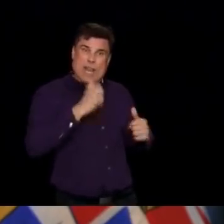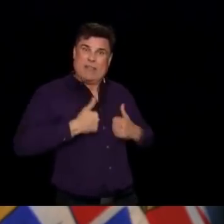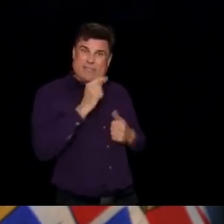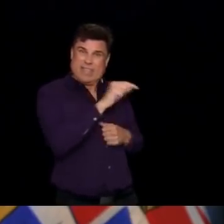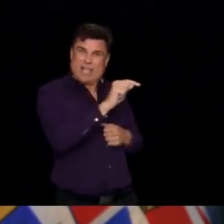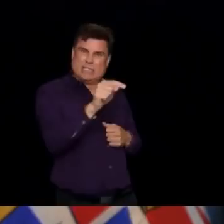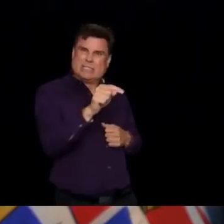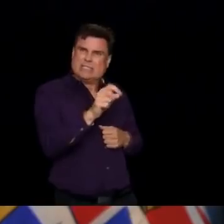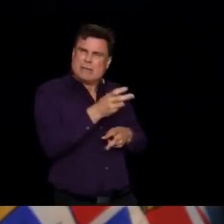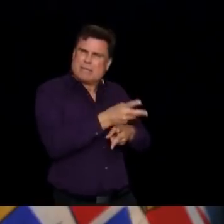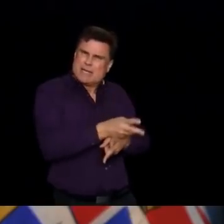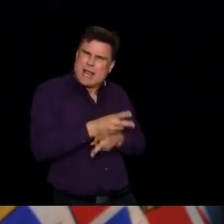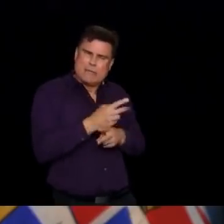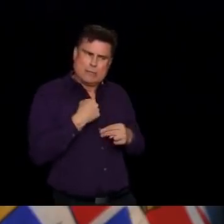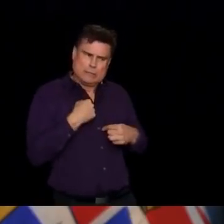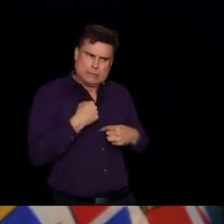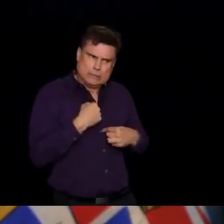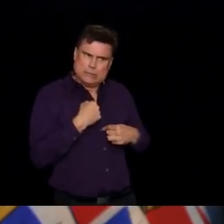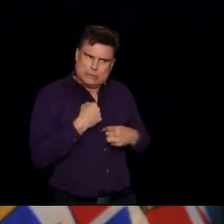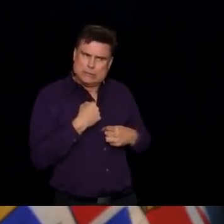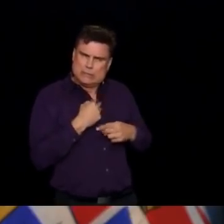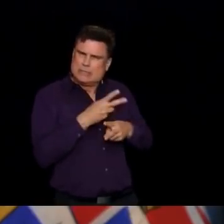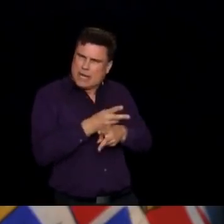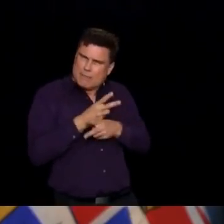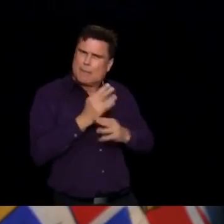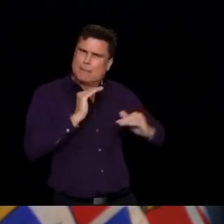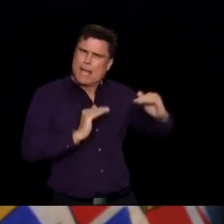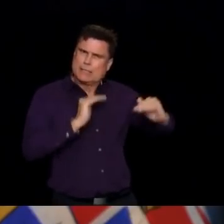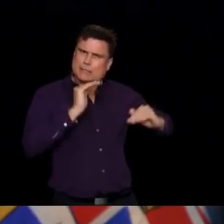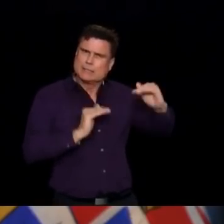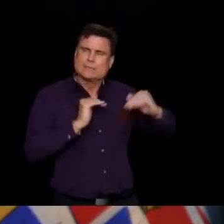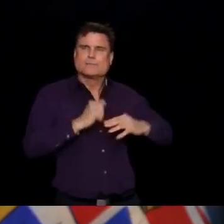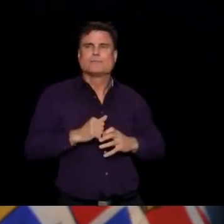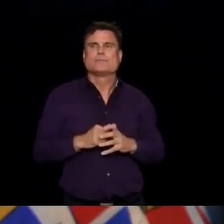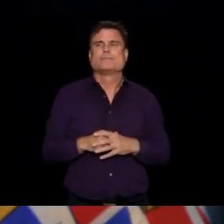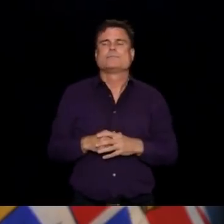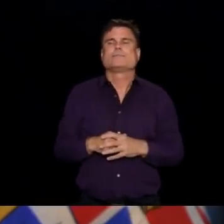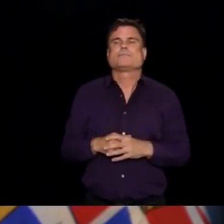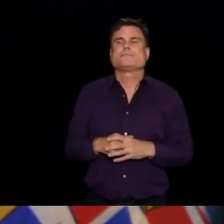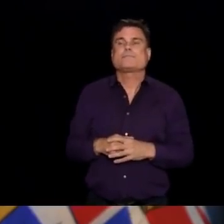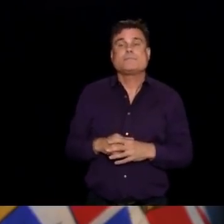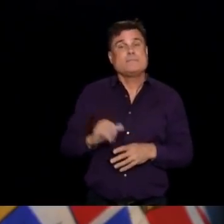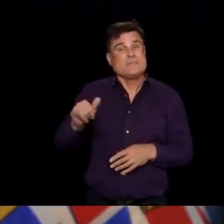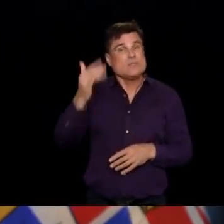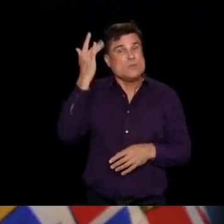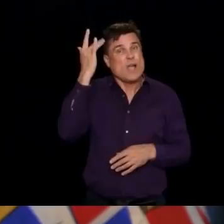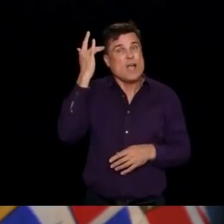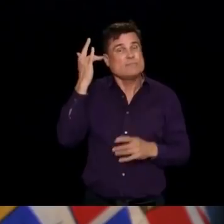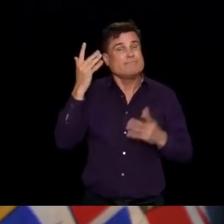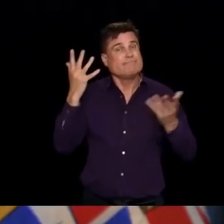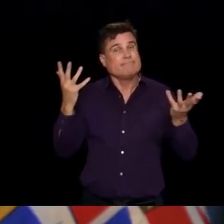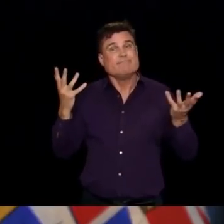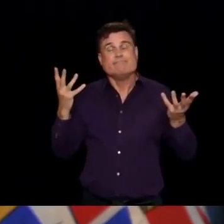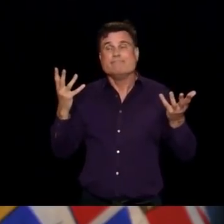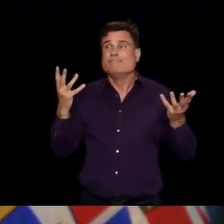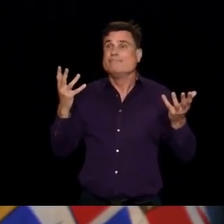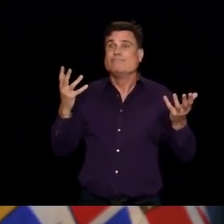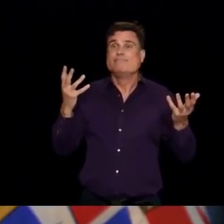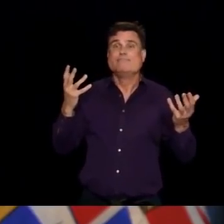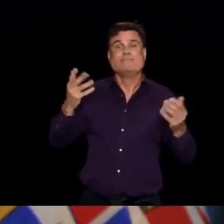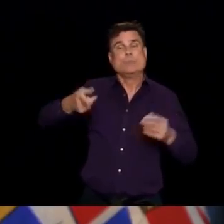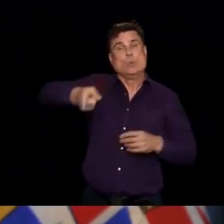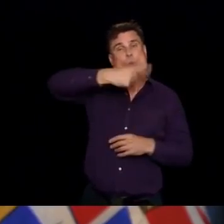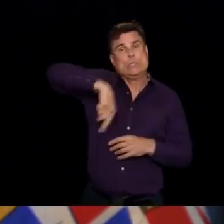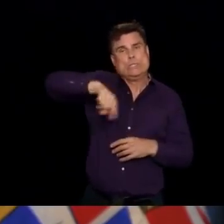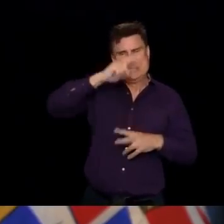having more social interactions. And we have low enough rates in our community now that we can manage this. As long